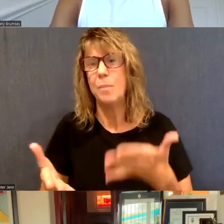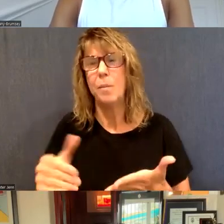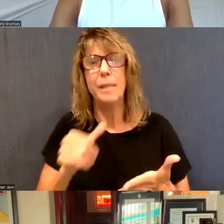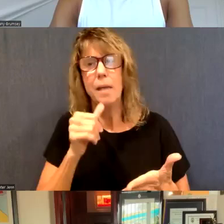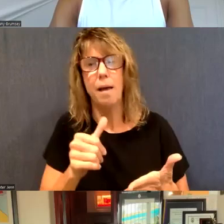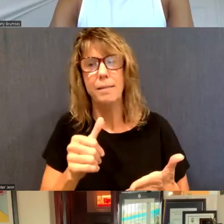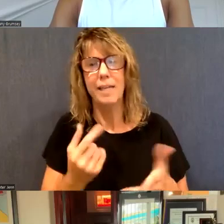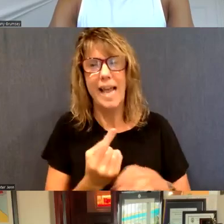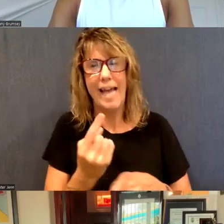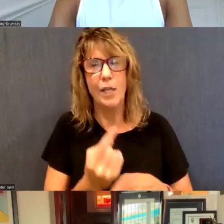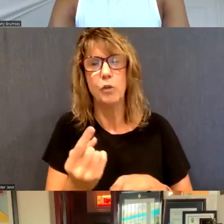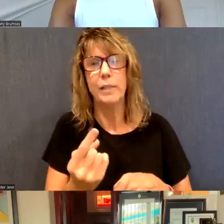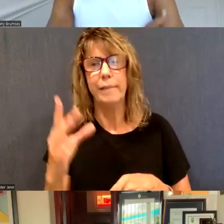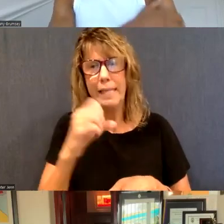underestimate.